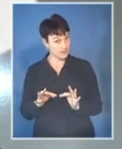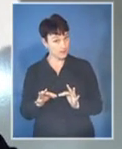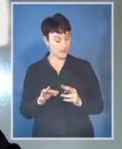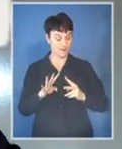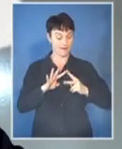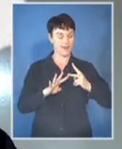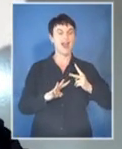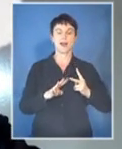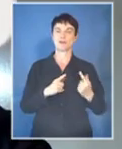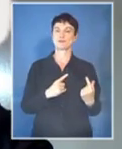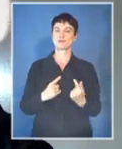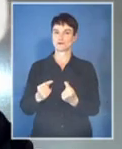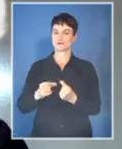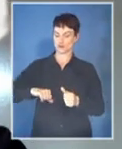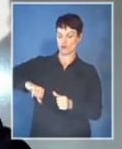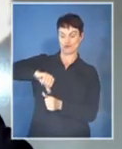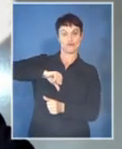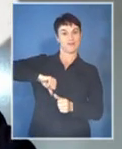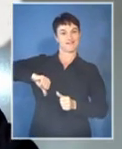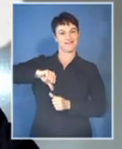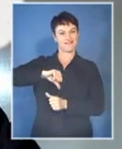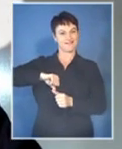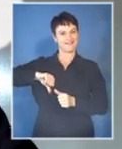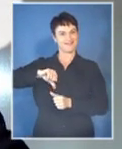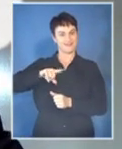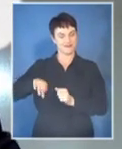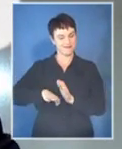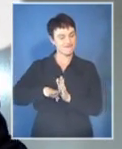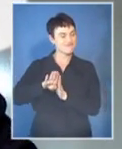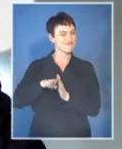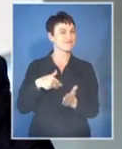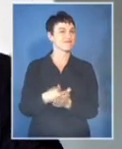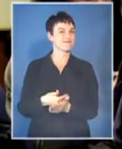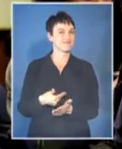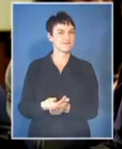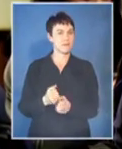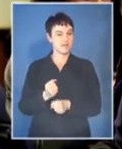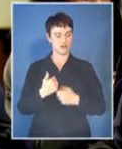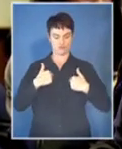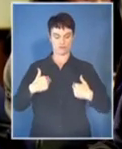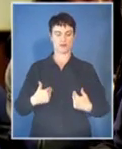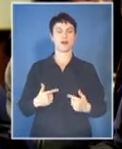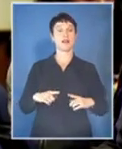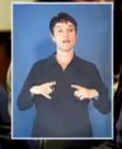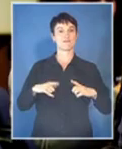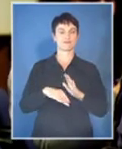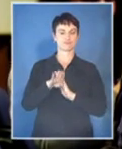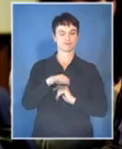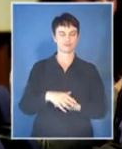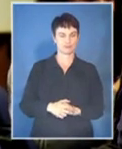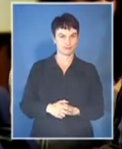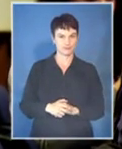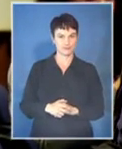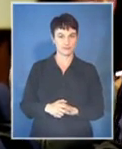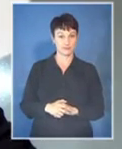it fashions social relations that are premised on improving the human condition. If through daily